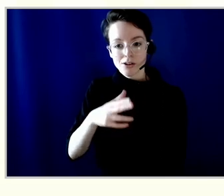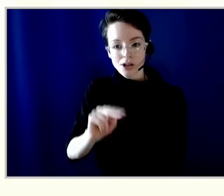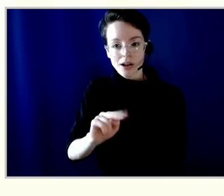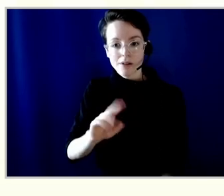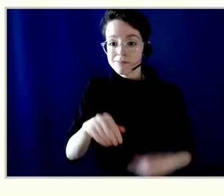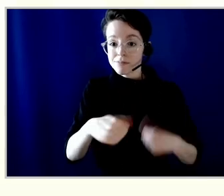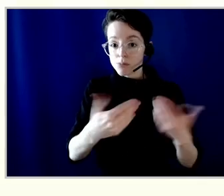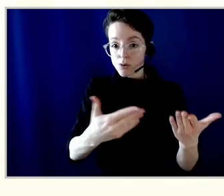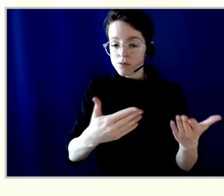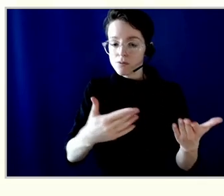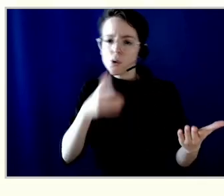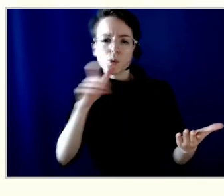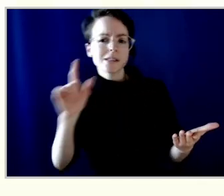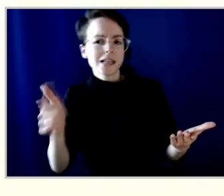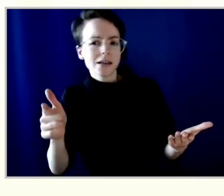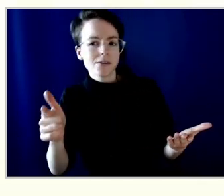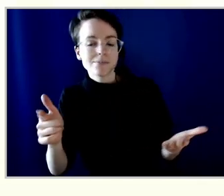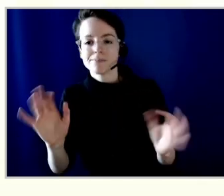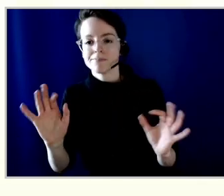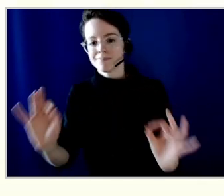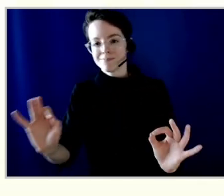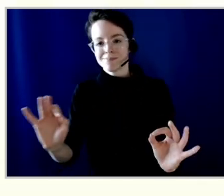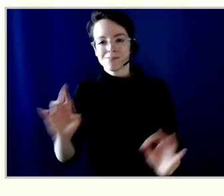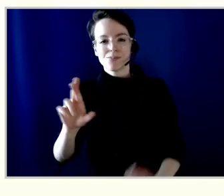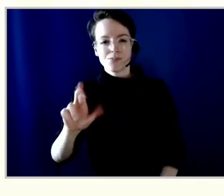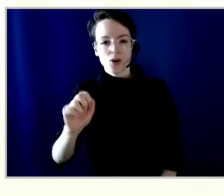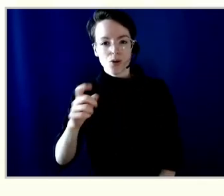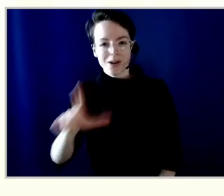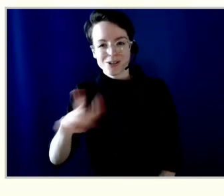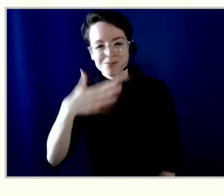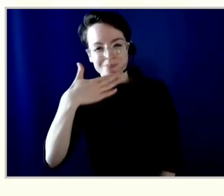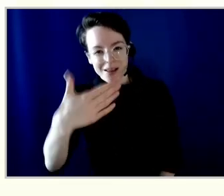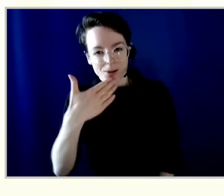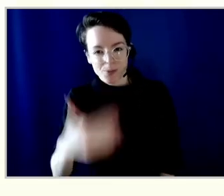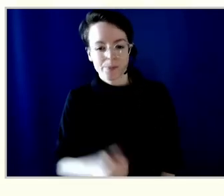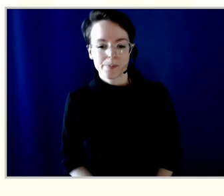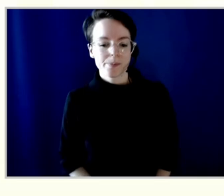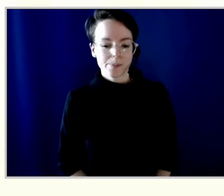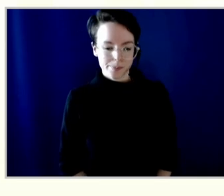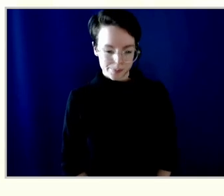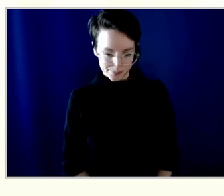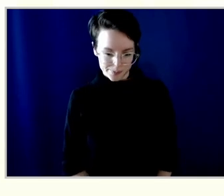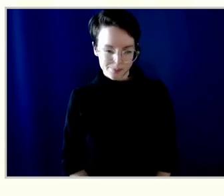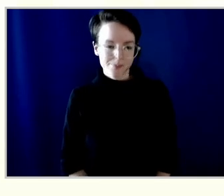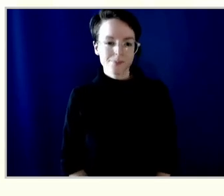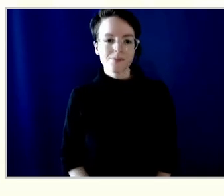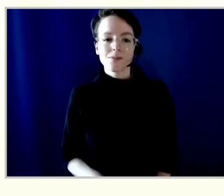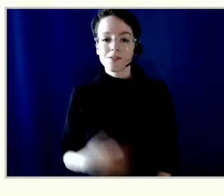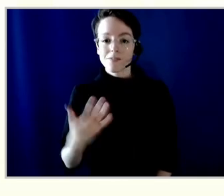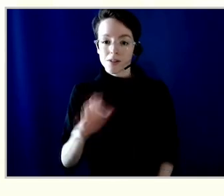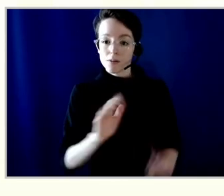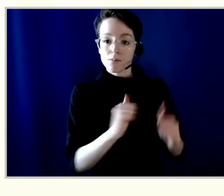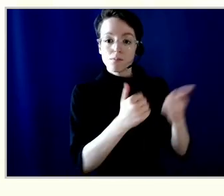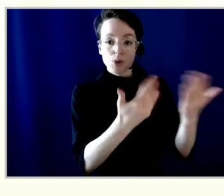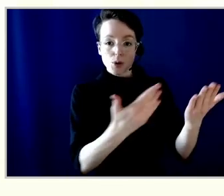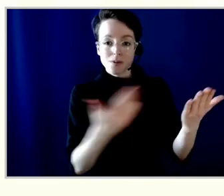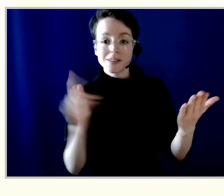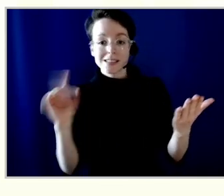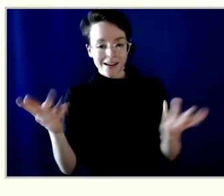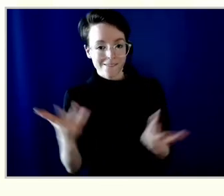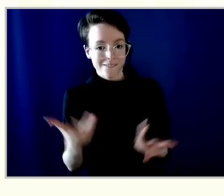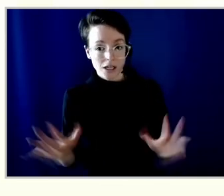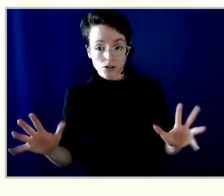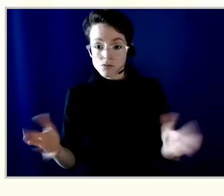Yes, we have a seconder. Rachel, thank you very much. The motion has been moved and seconded. Is there any